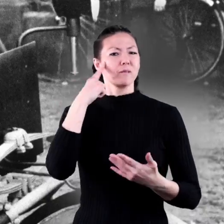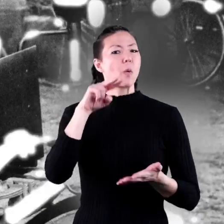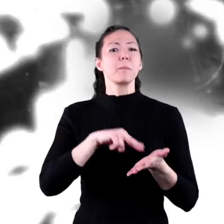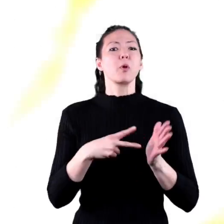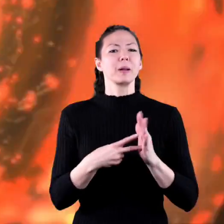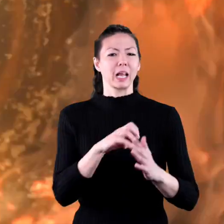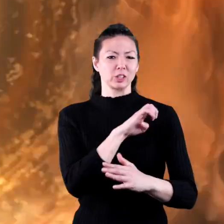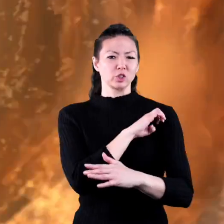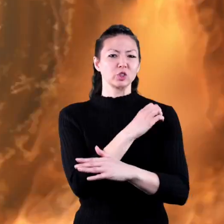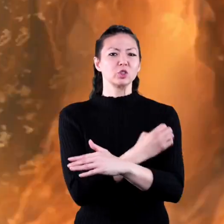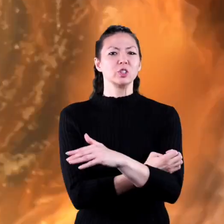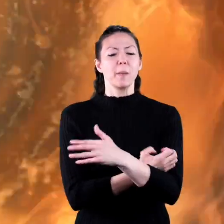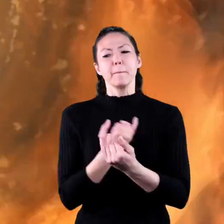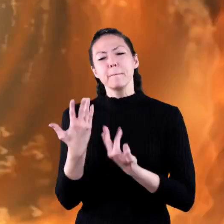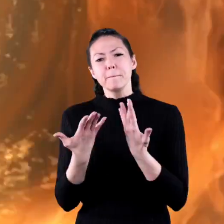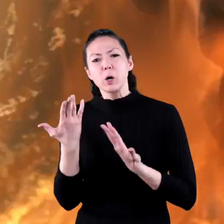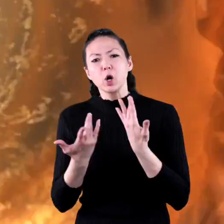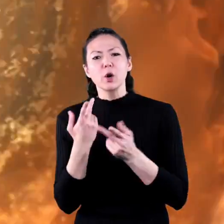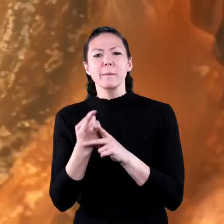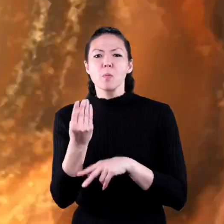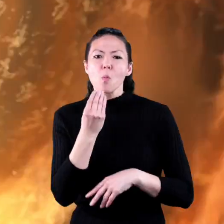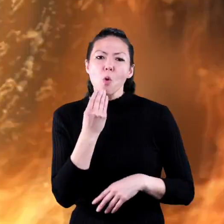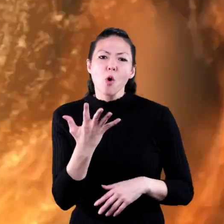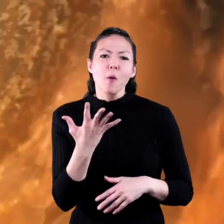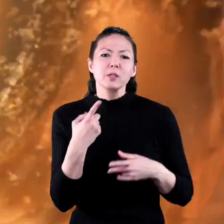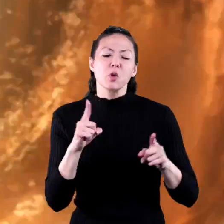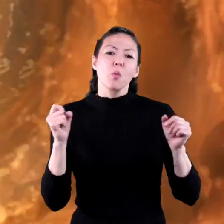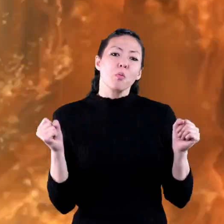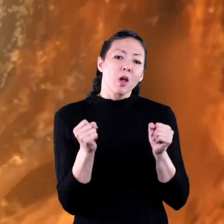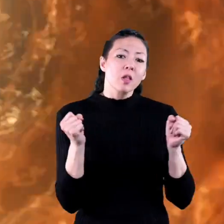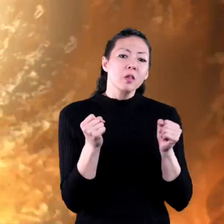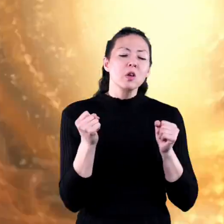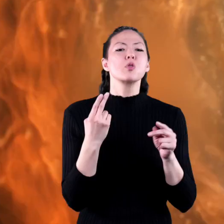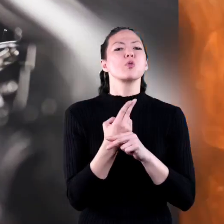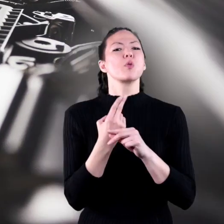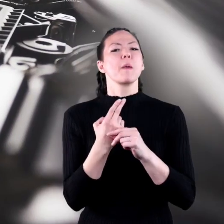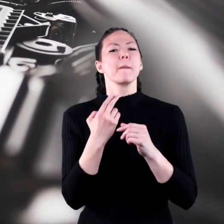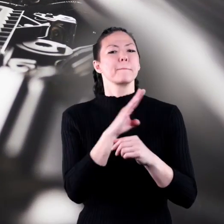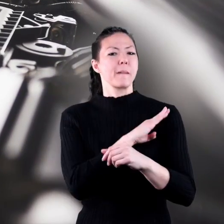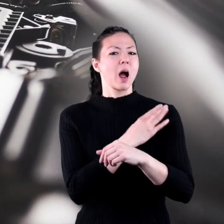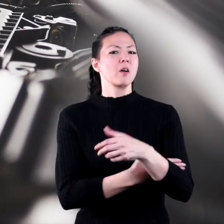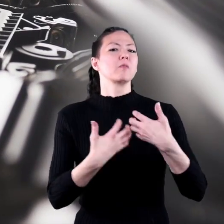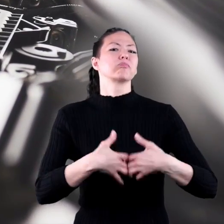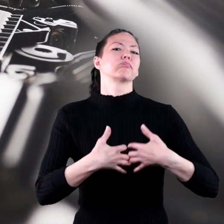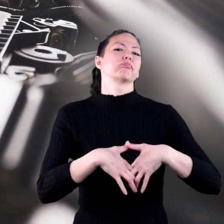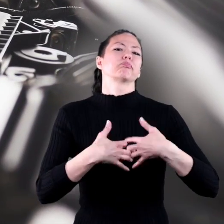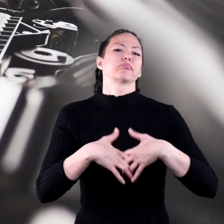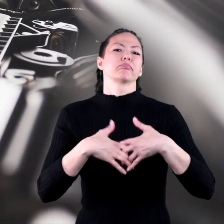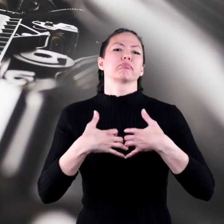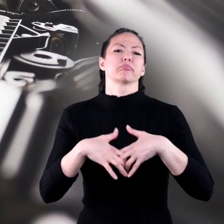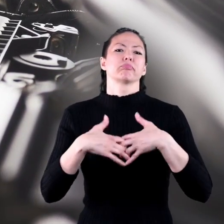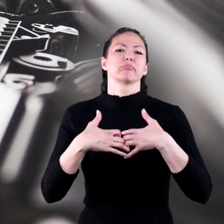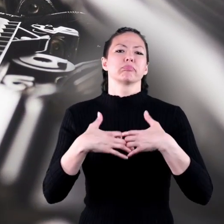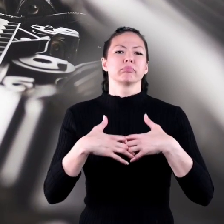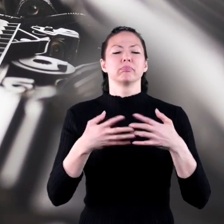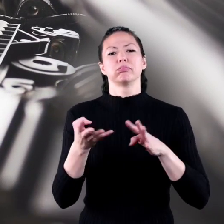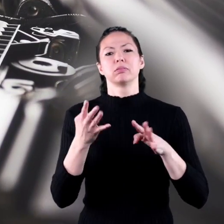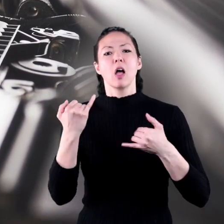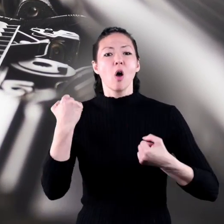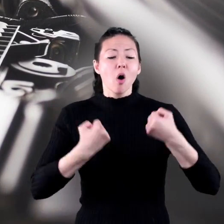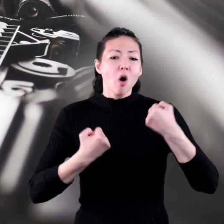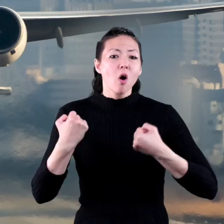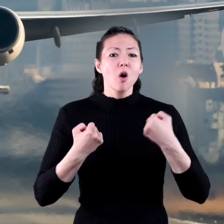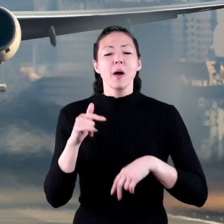for energy. It was great to burn it, to make us warm in the winter, and use it to power machines, including